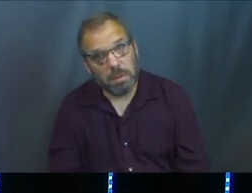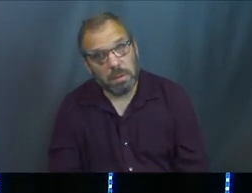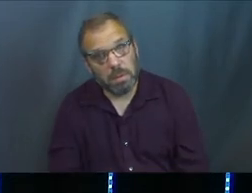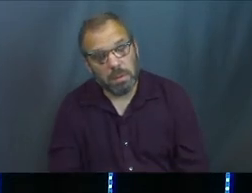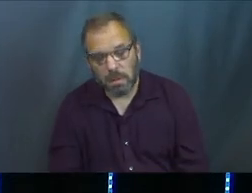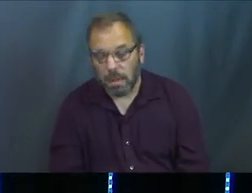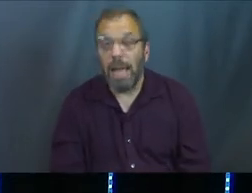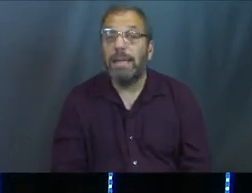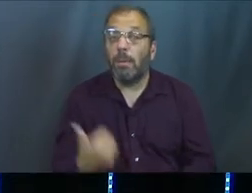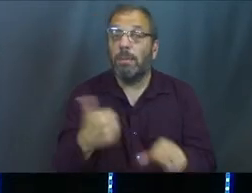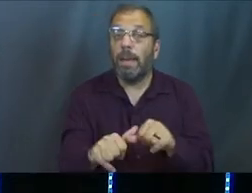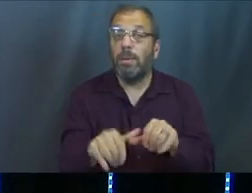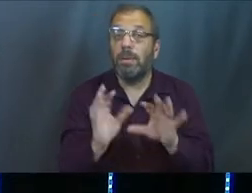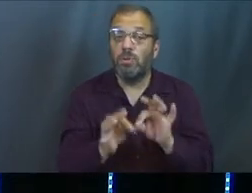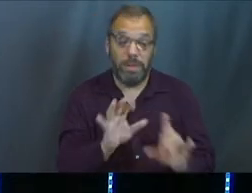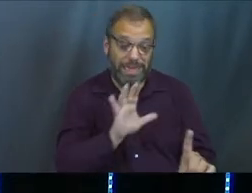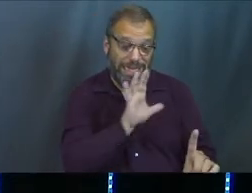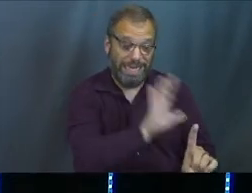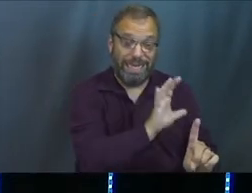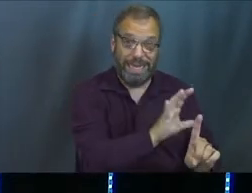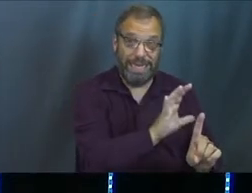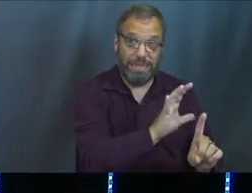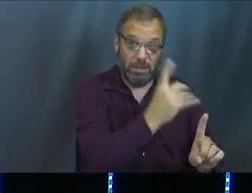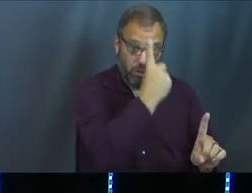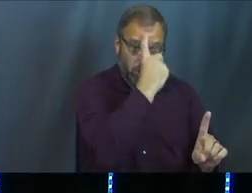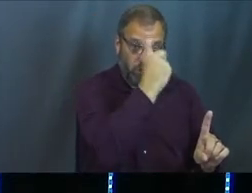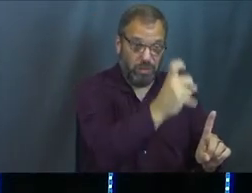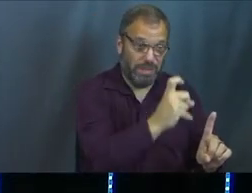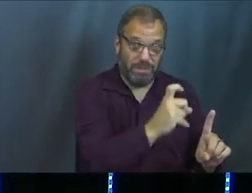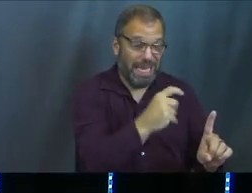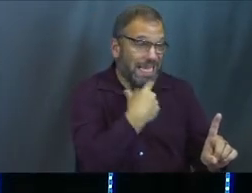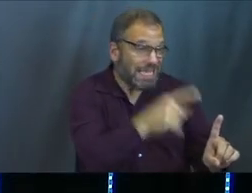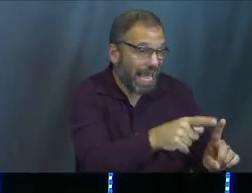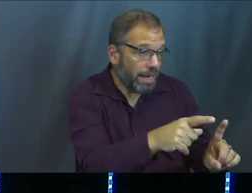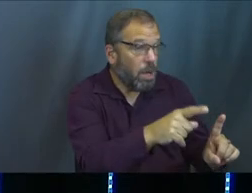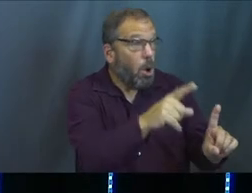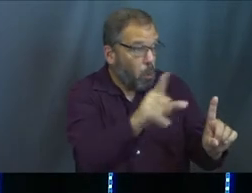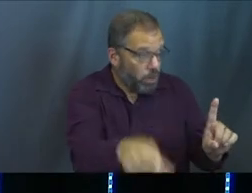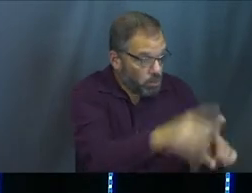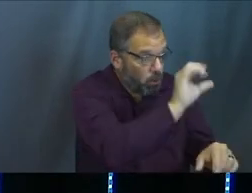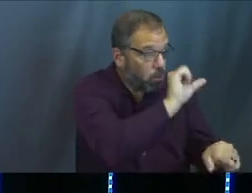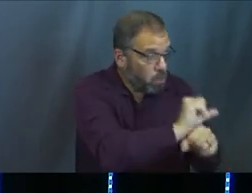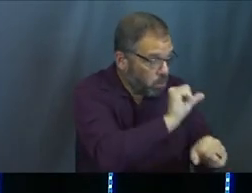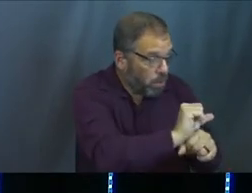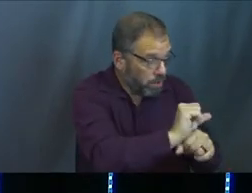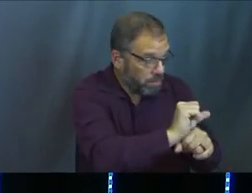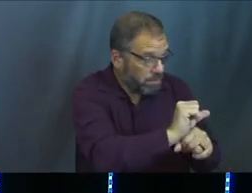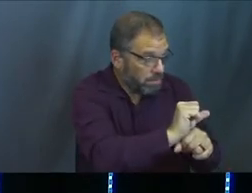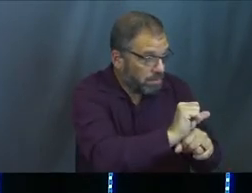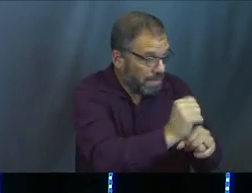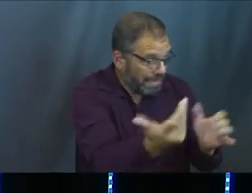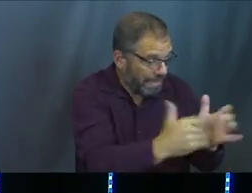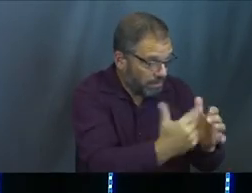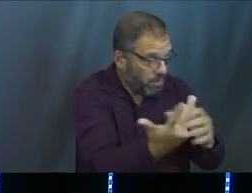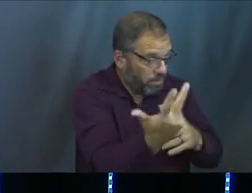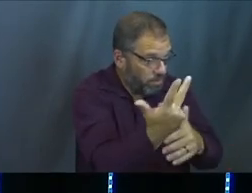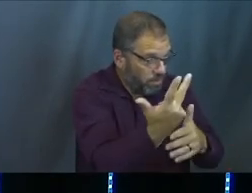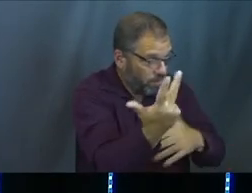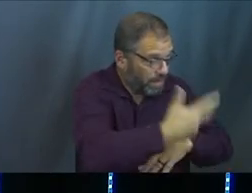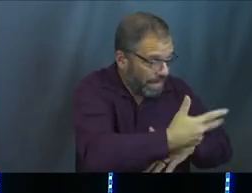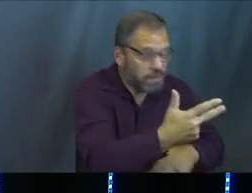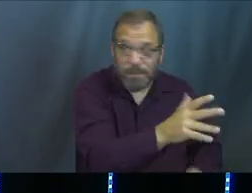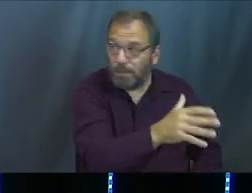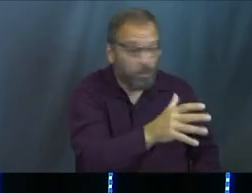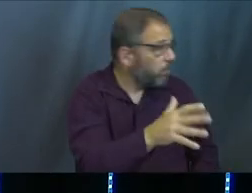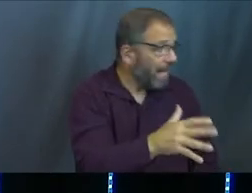Back when he was interpreting the cupbearer's dream, Joseph asked the cupbearer, when he found out, like, oh, in three days you're going to be in front of Pharaoh, he was like, hey,